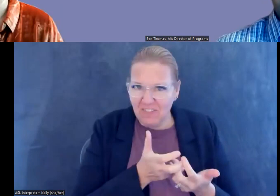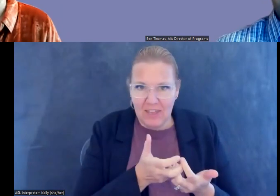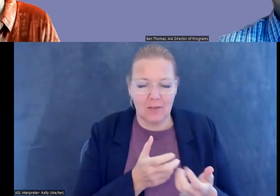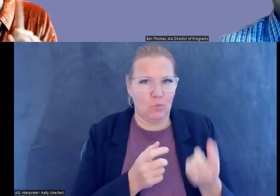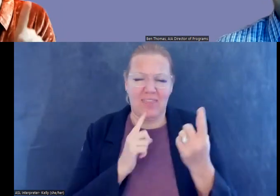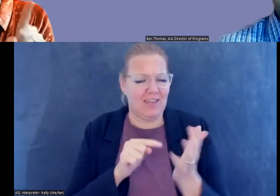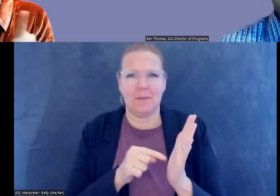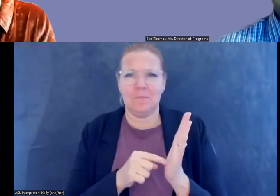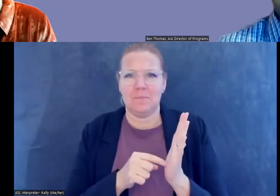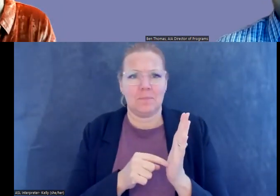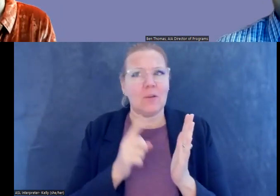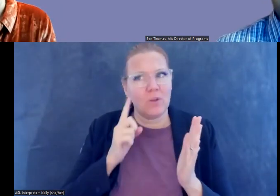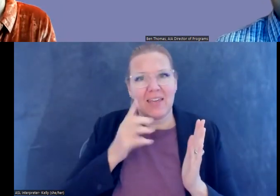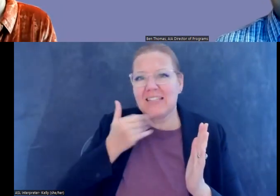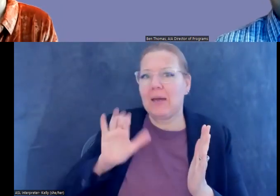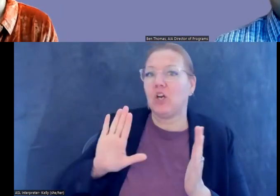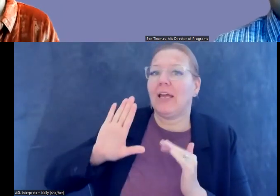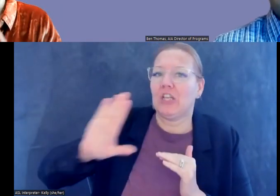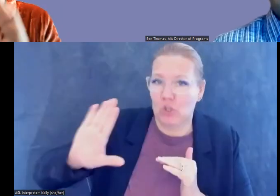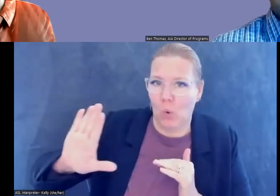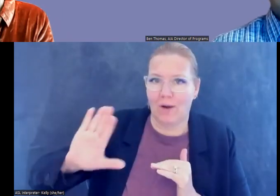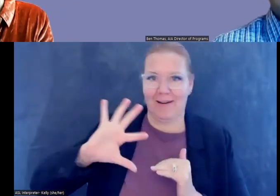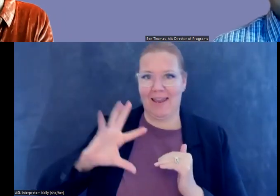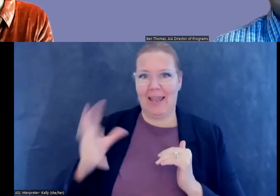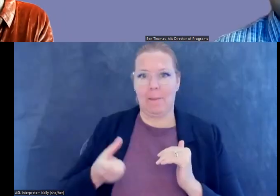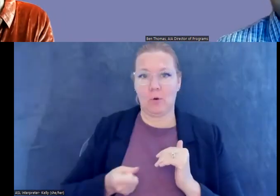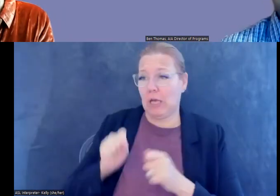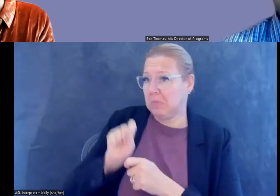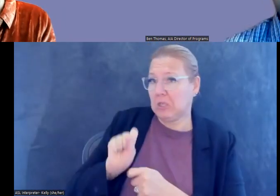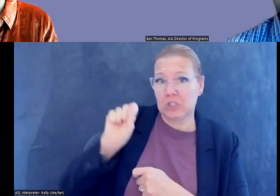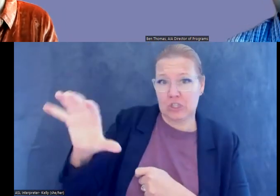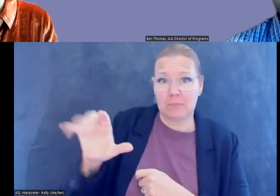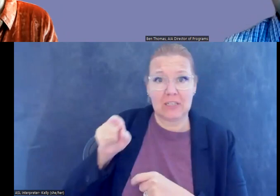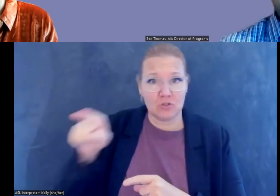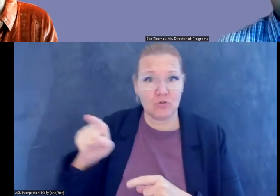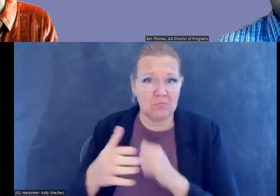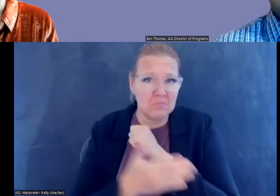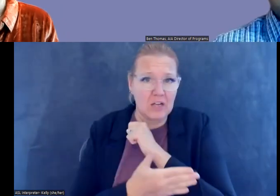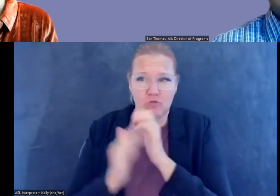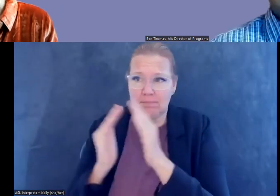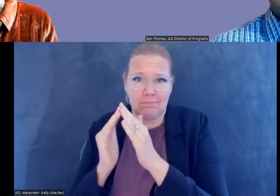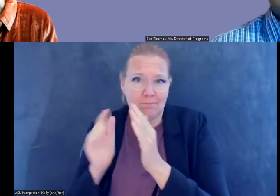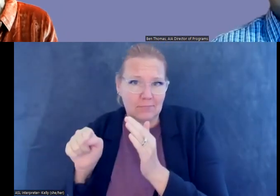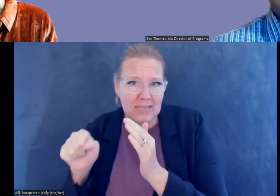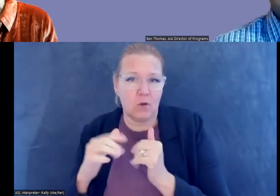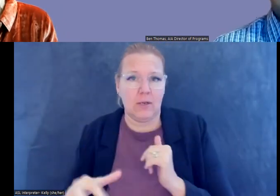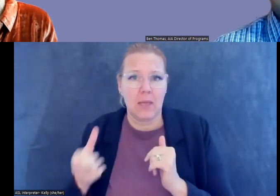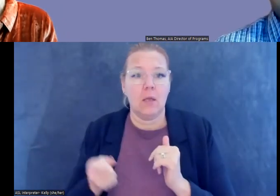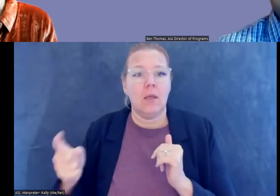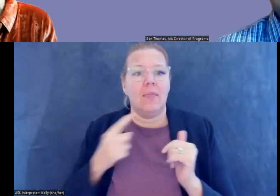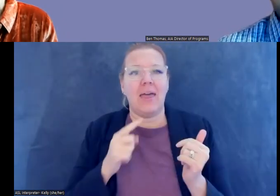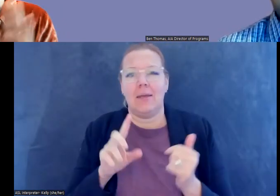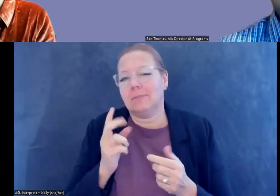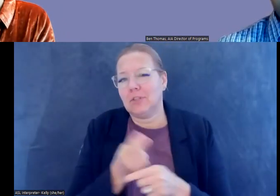think it's, if it's a piece in your collection, Cambodia. They shipped it off to Phnom Penh, Phnom Penh digitally scanned it. And I was like,